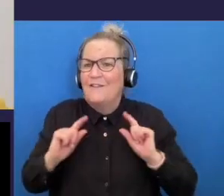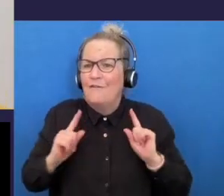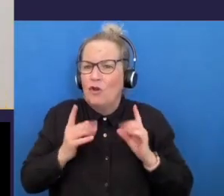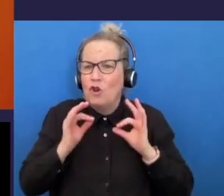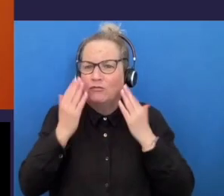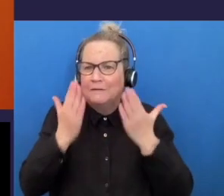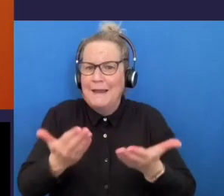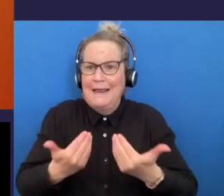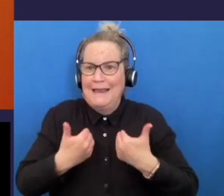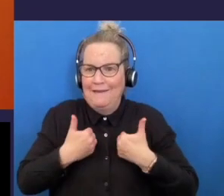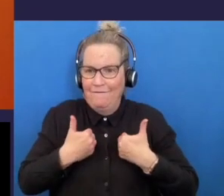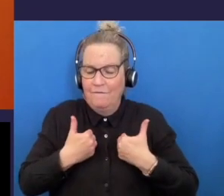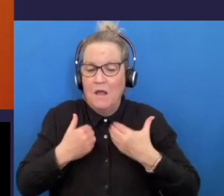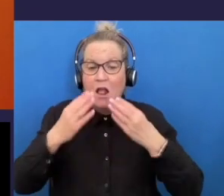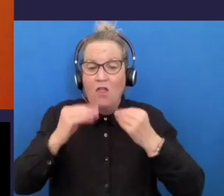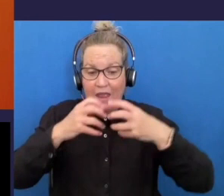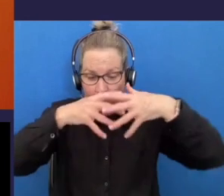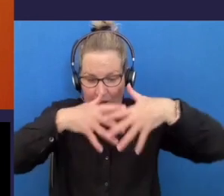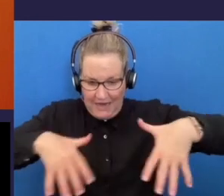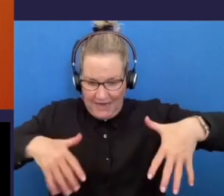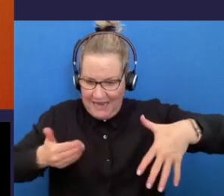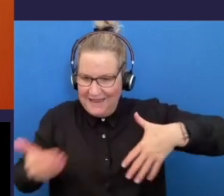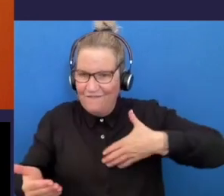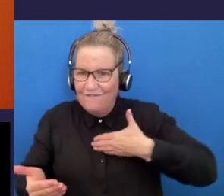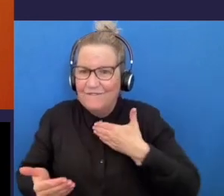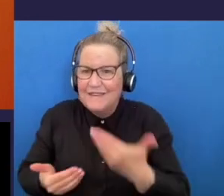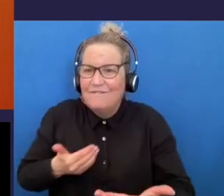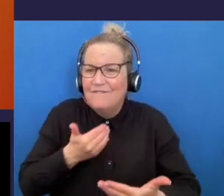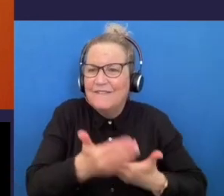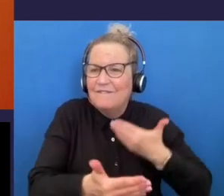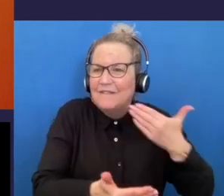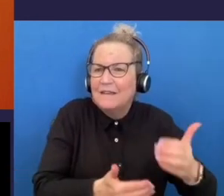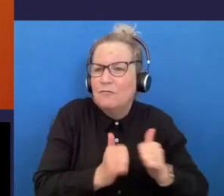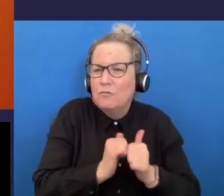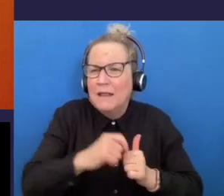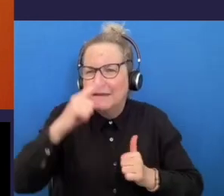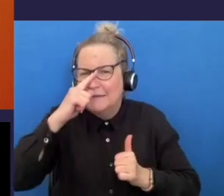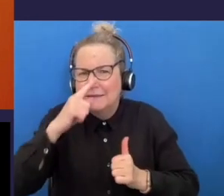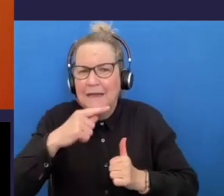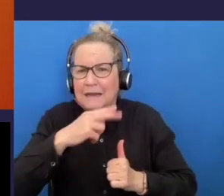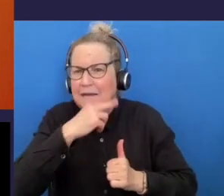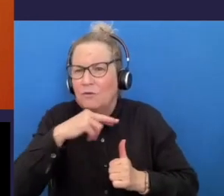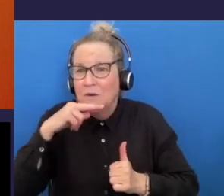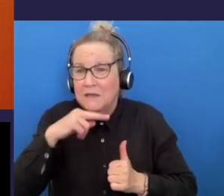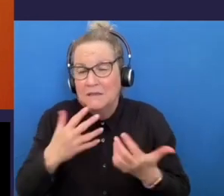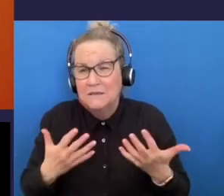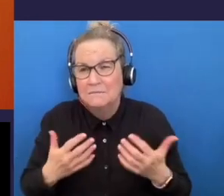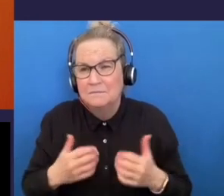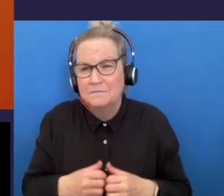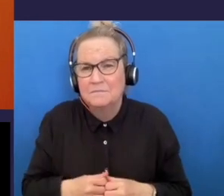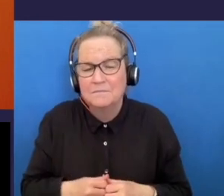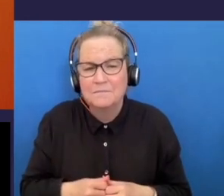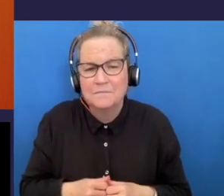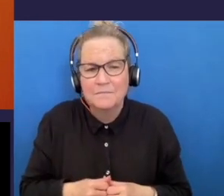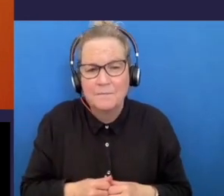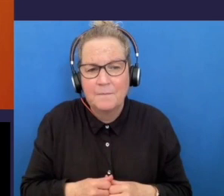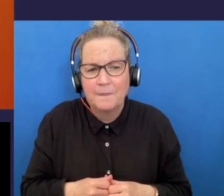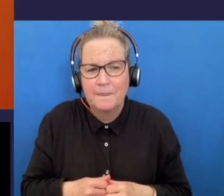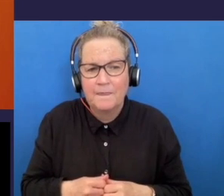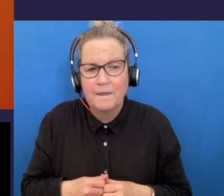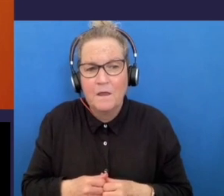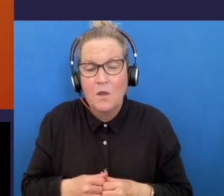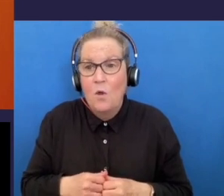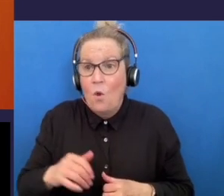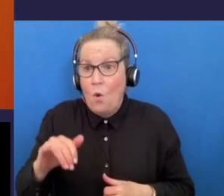back down to our brothers sisters nieces nephews or more importantly we go from the trunk of the big